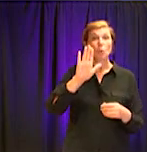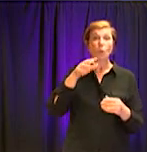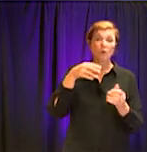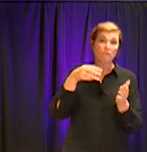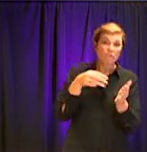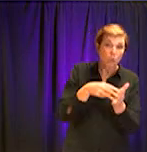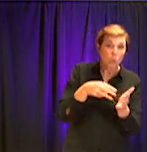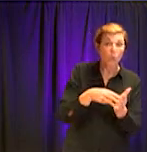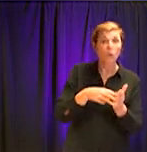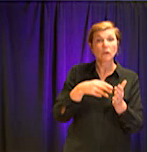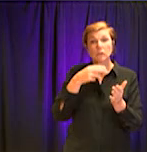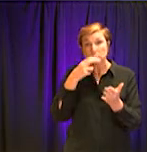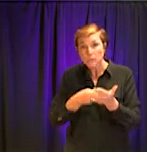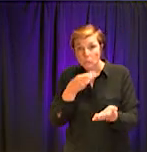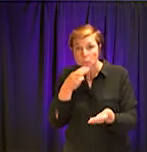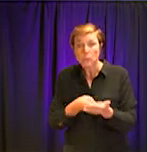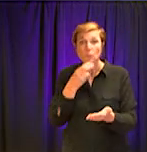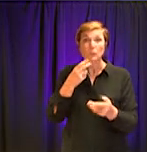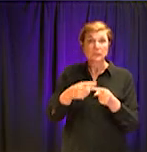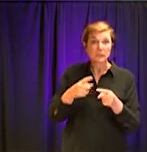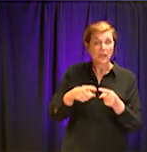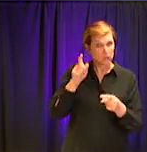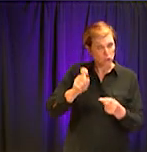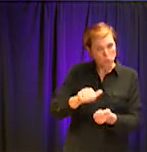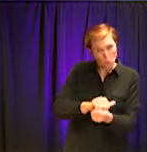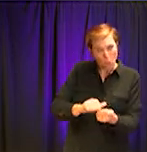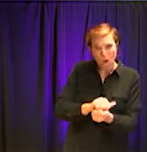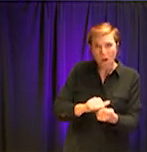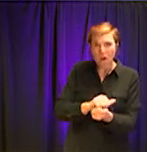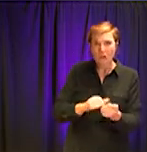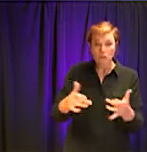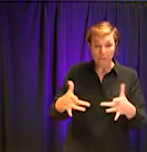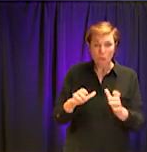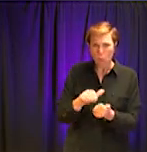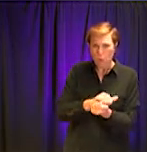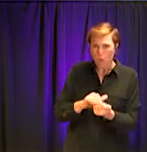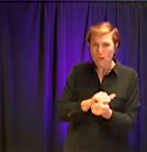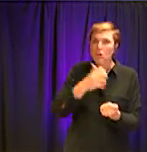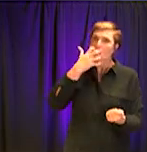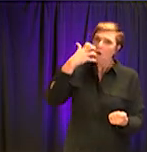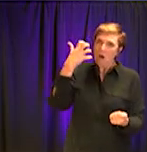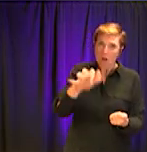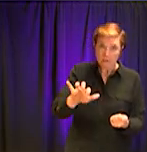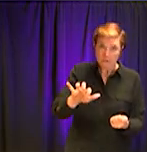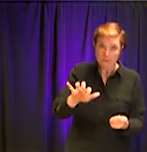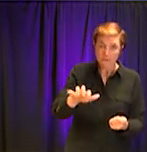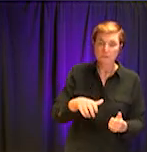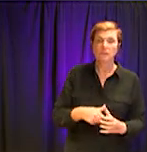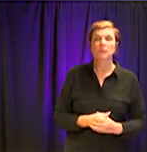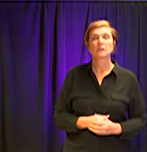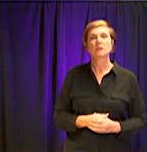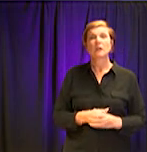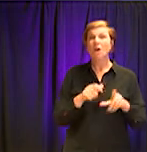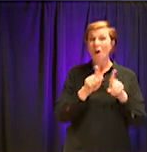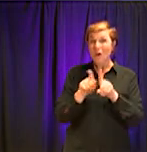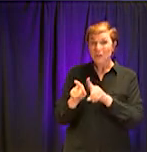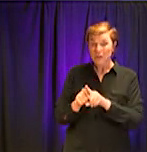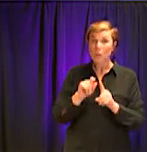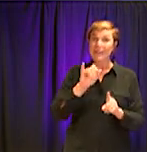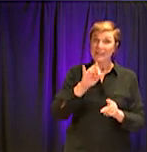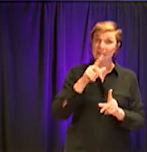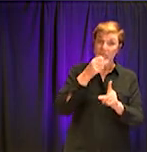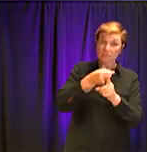Towels should be exchanged every day. One thing that people don't think about is when you're sick, change your toothbrush out. That's another one of those things